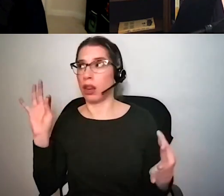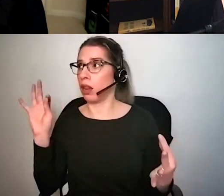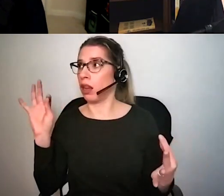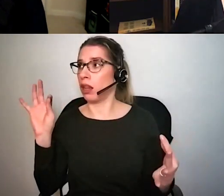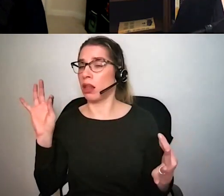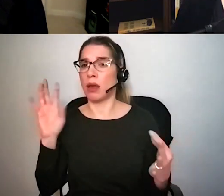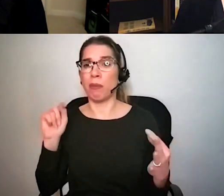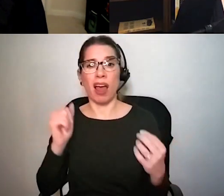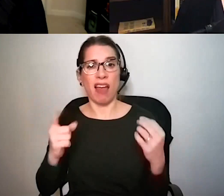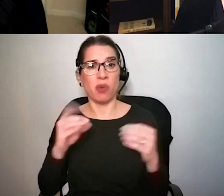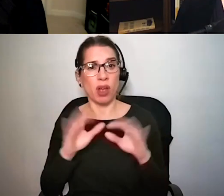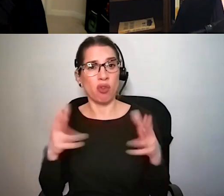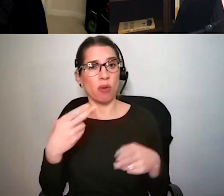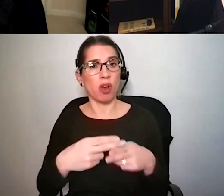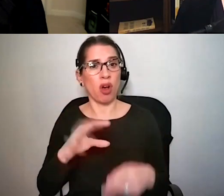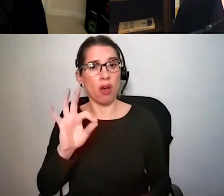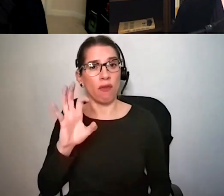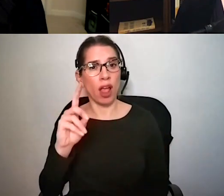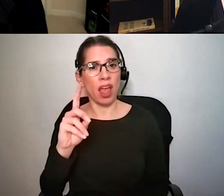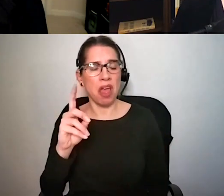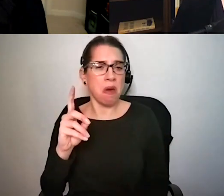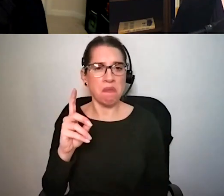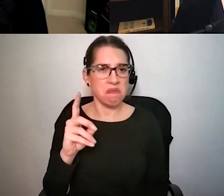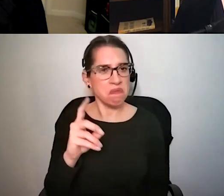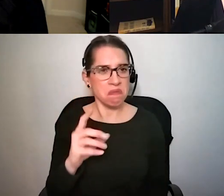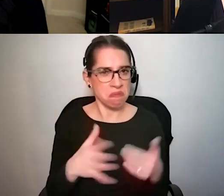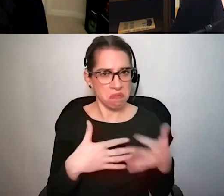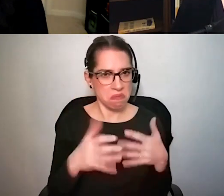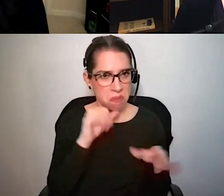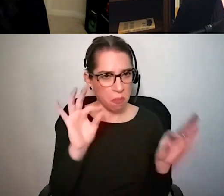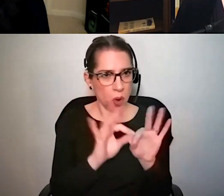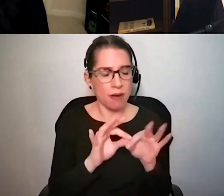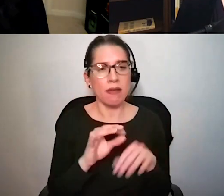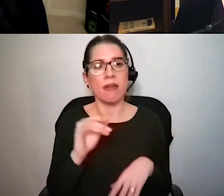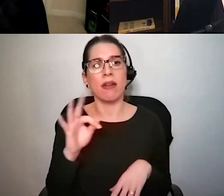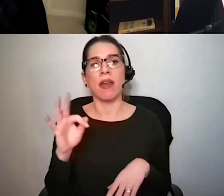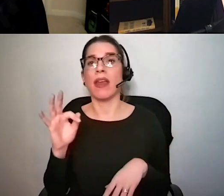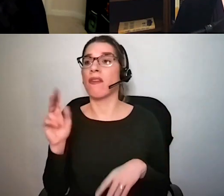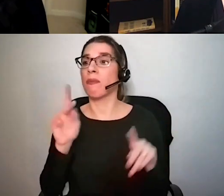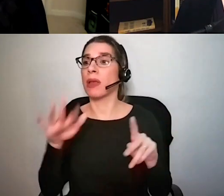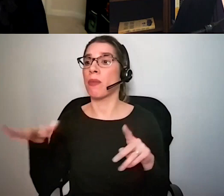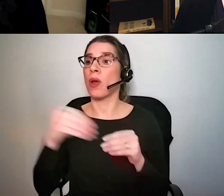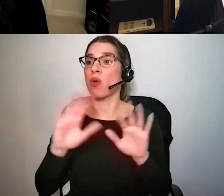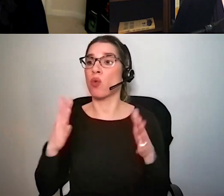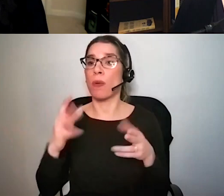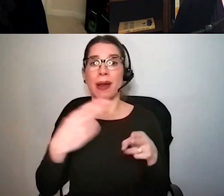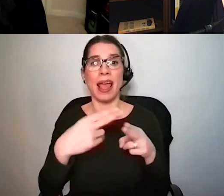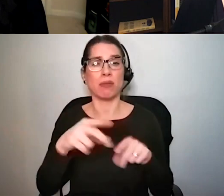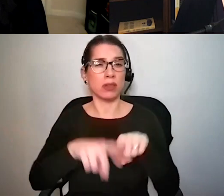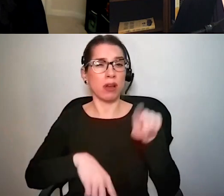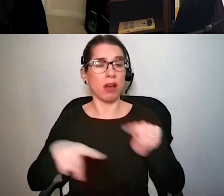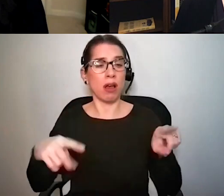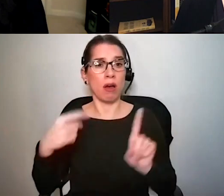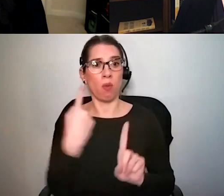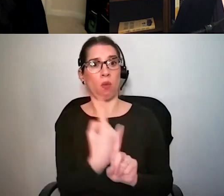as important as someone saying Fred in a room full of non-Fred's and so I think that that context